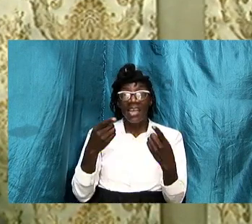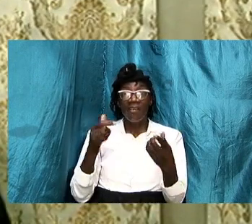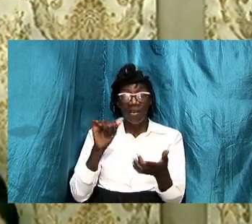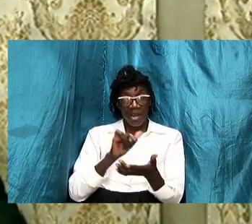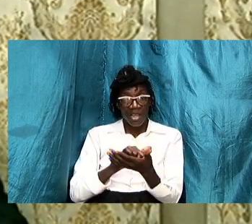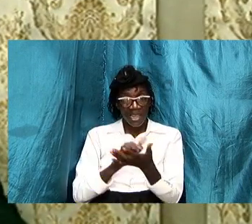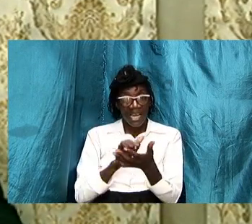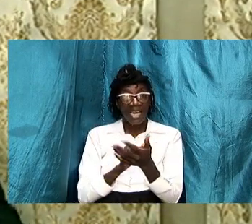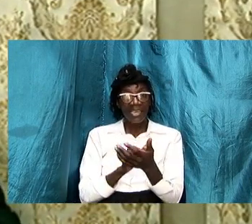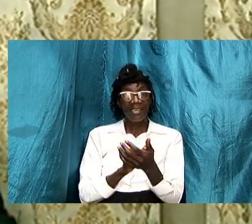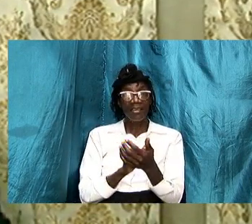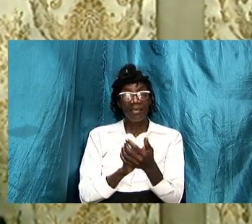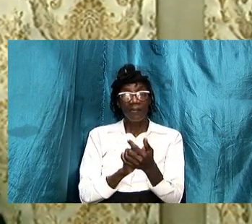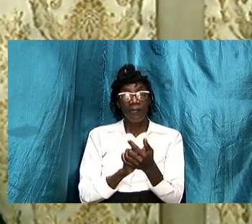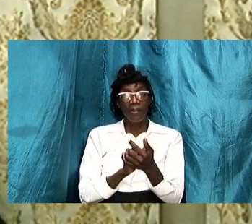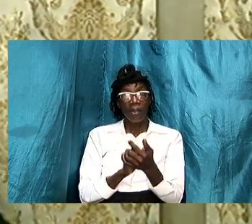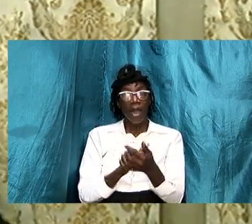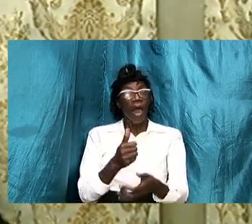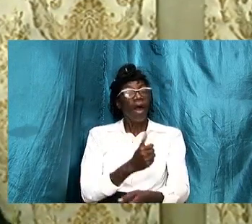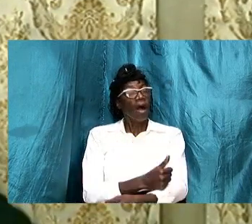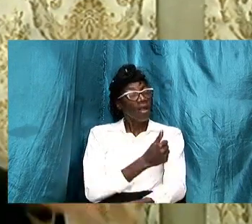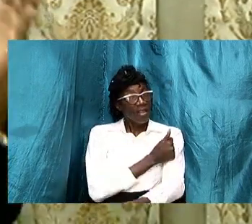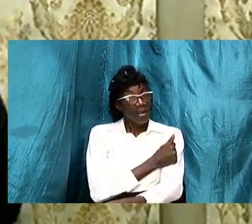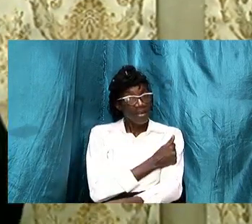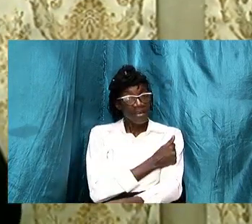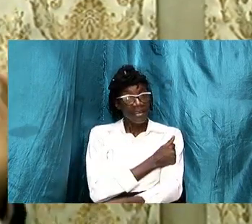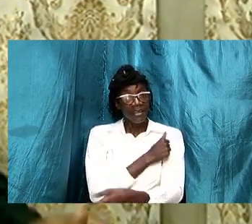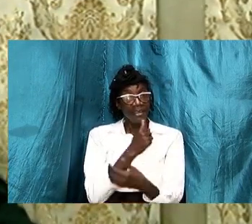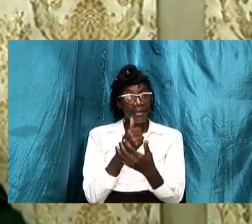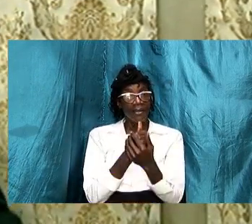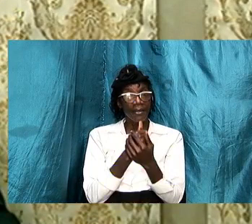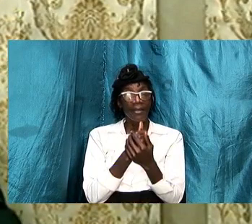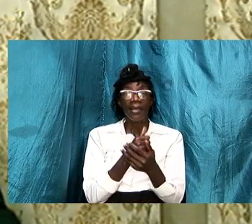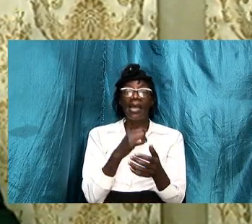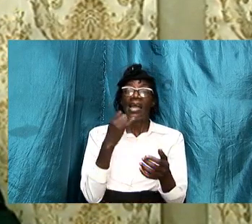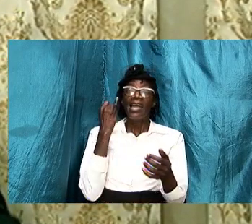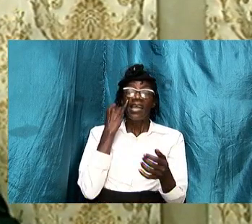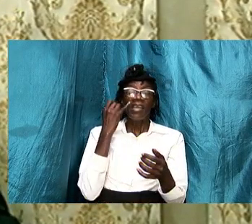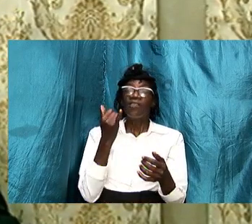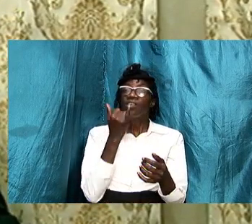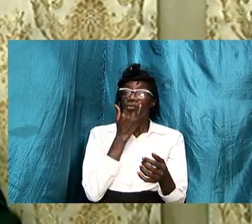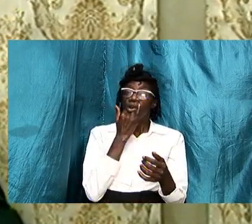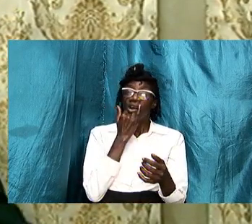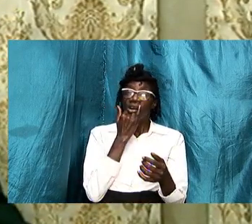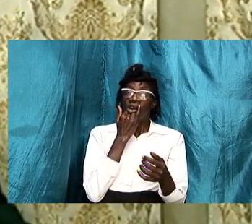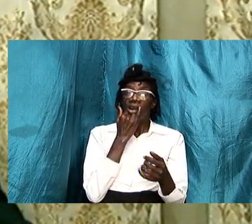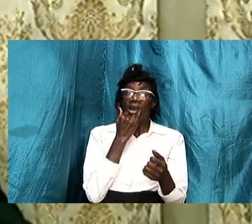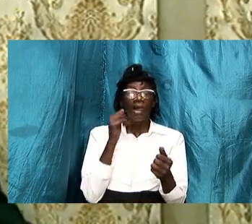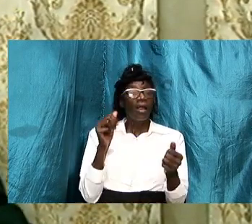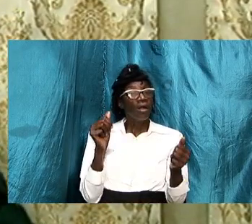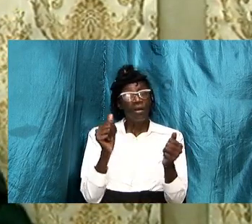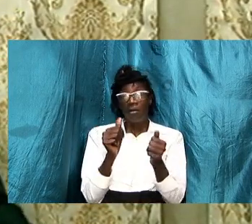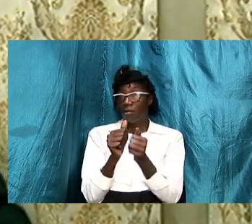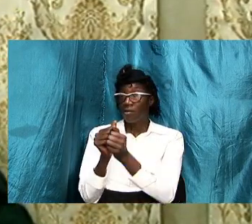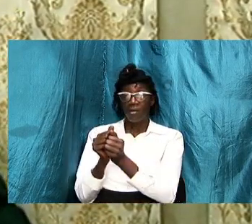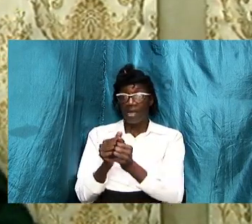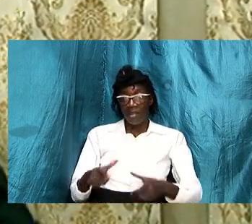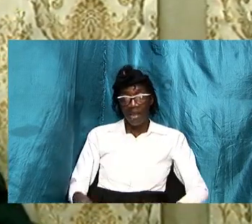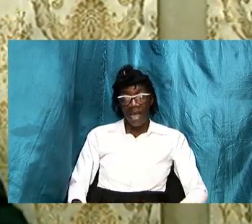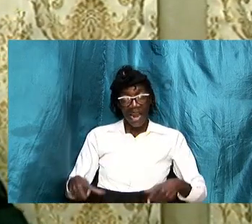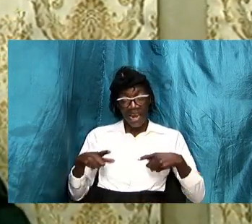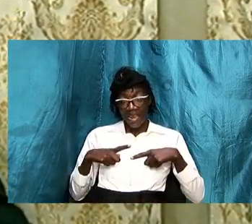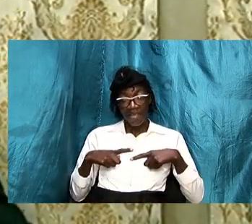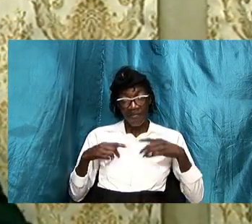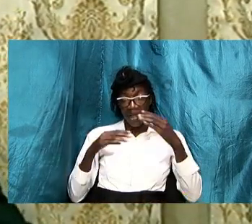gridlock and you gave her that latitude and if it was a wrong decision you both live with it build from there